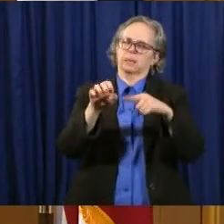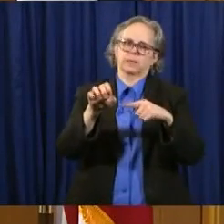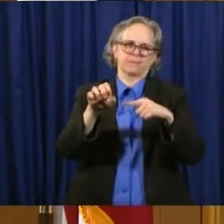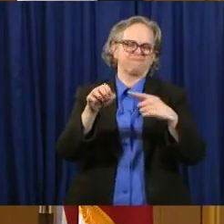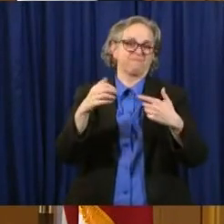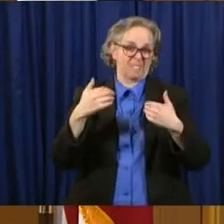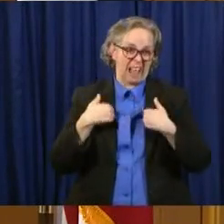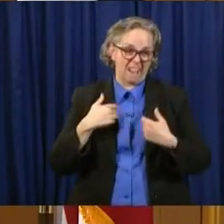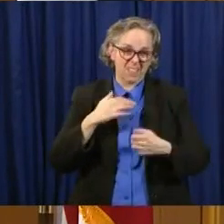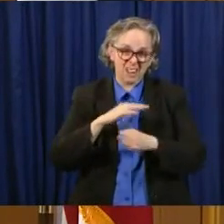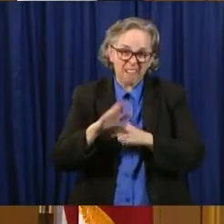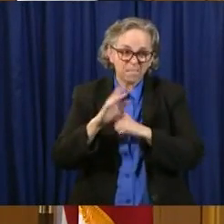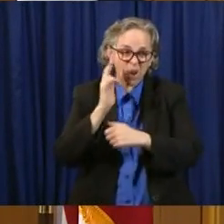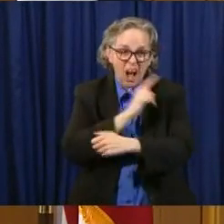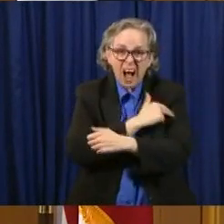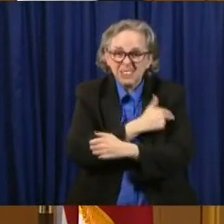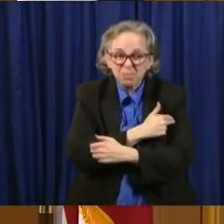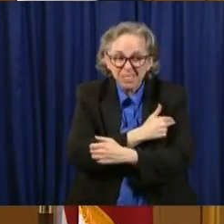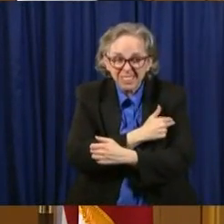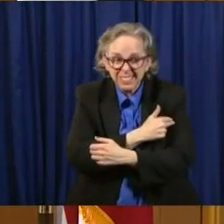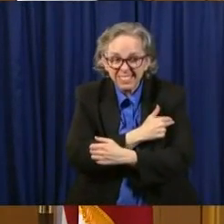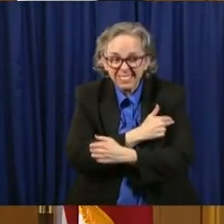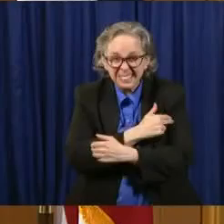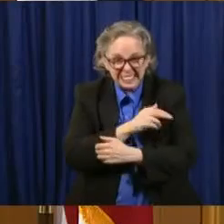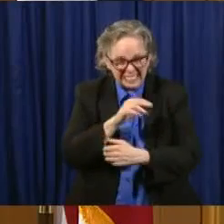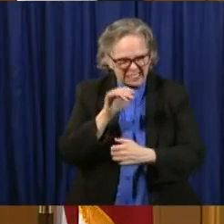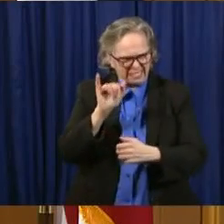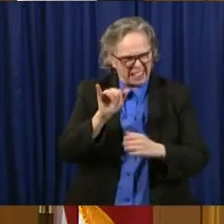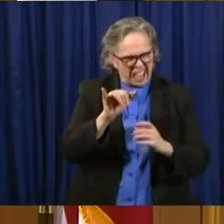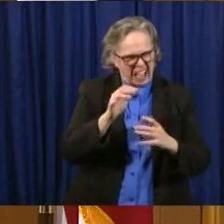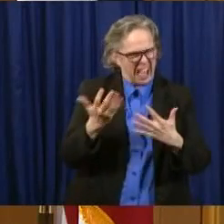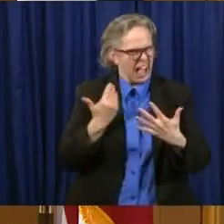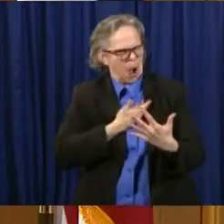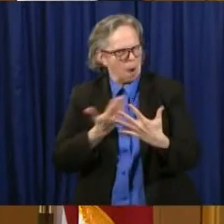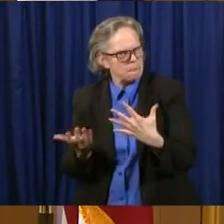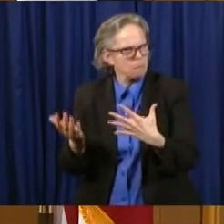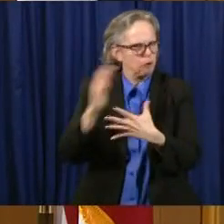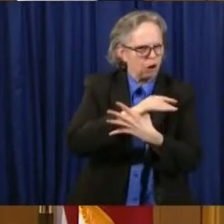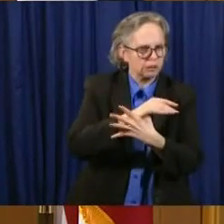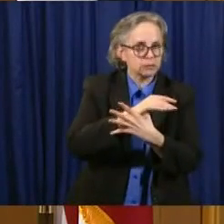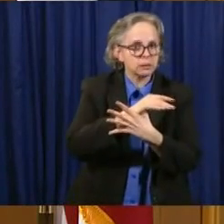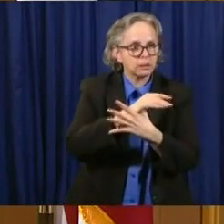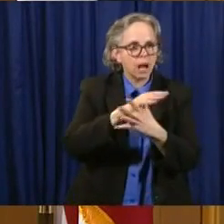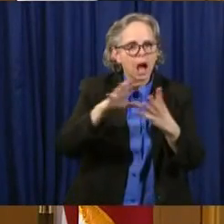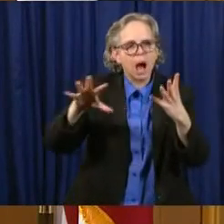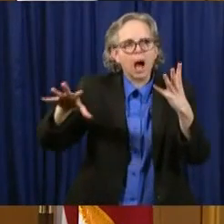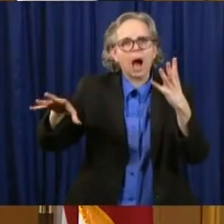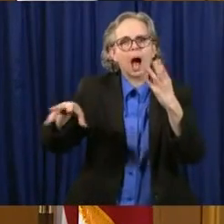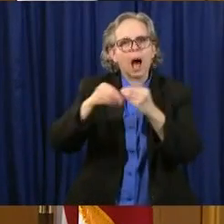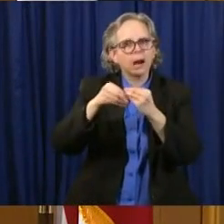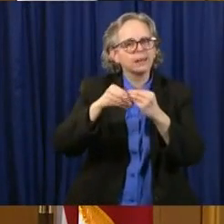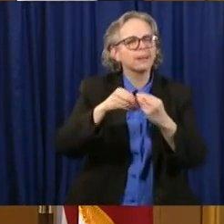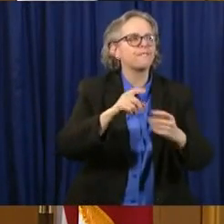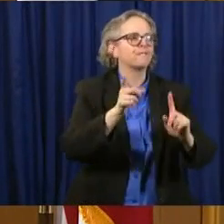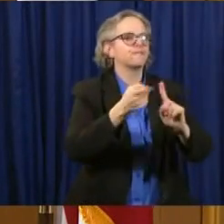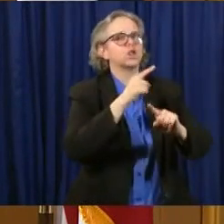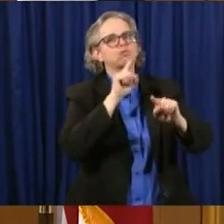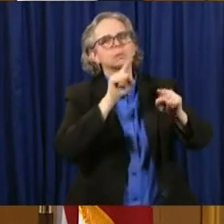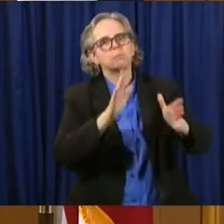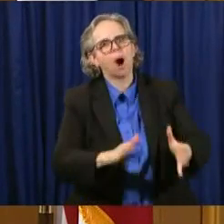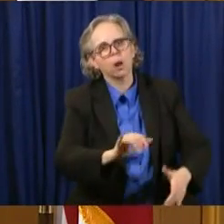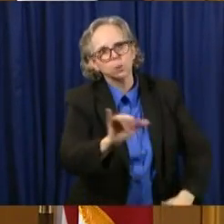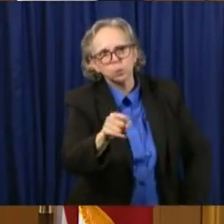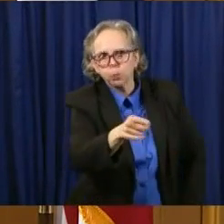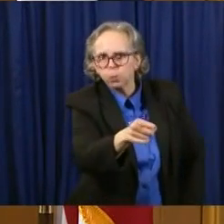hospitals. Uh, but we also want to make sure that our first responders have that. Uh, we also want to make sure, uh, that